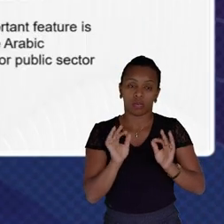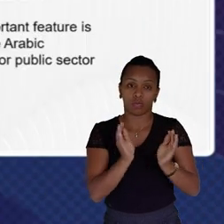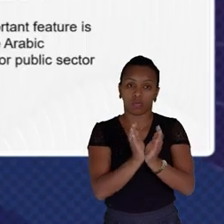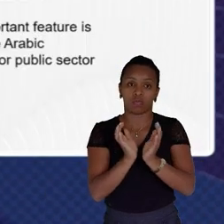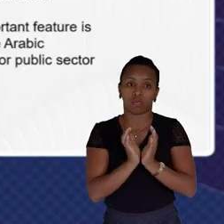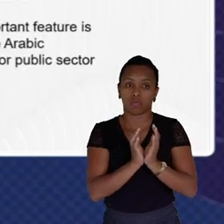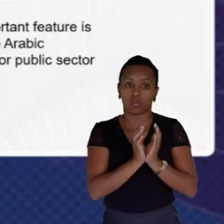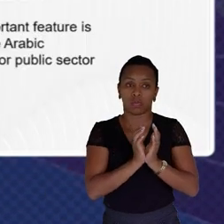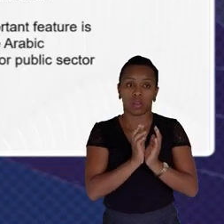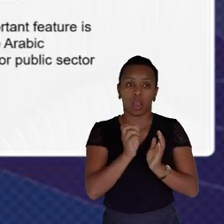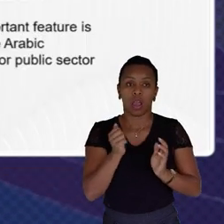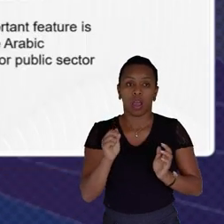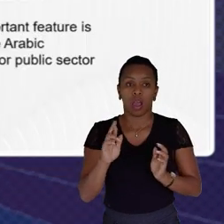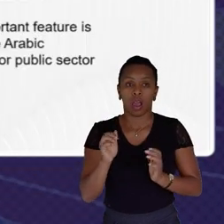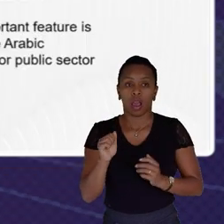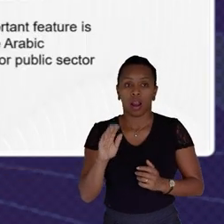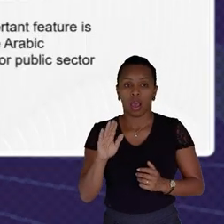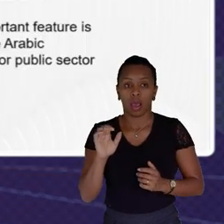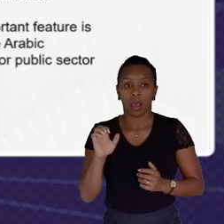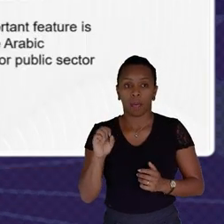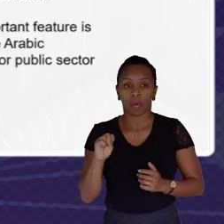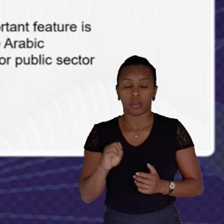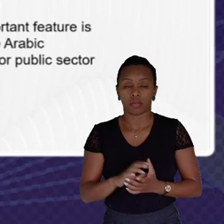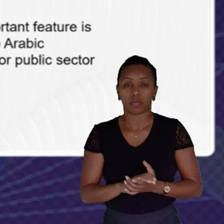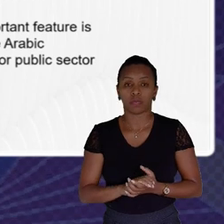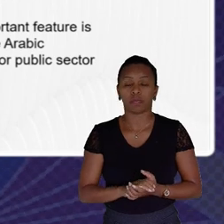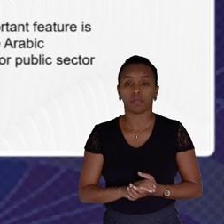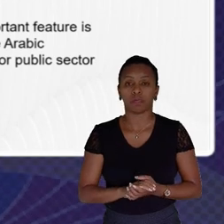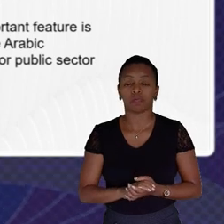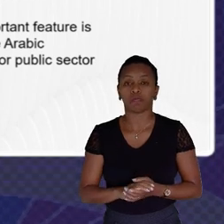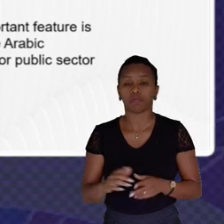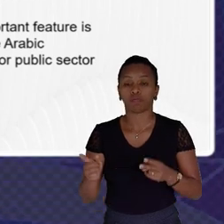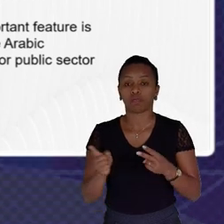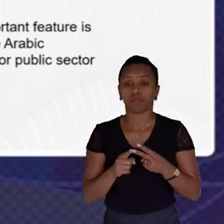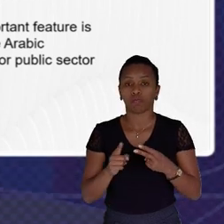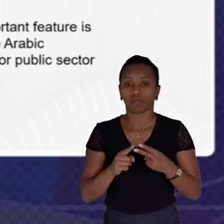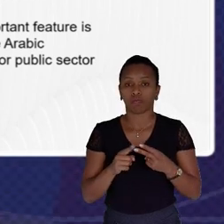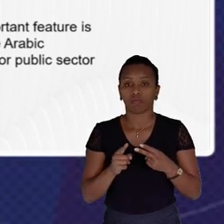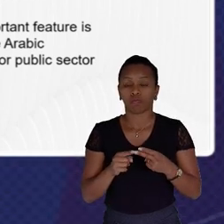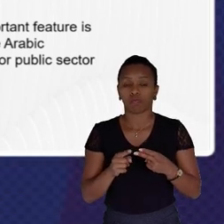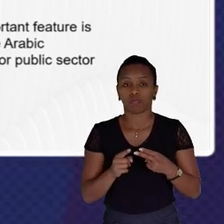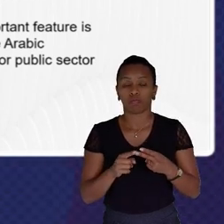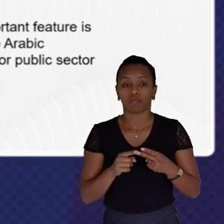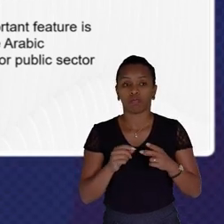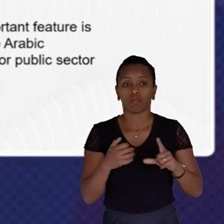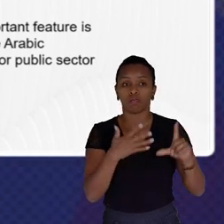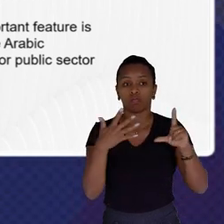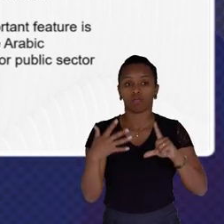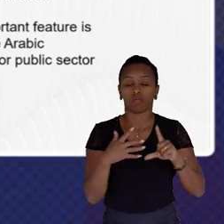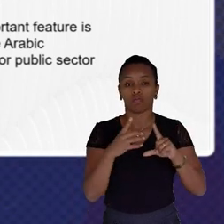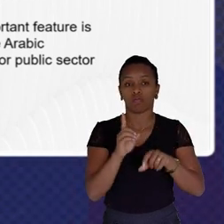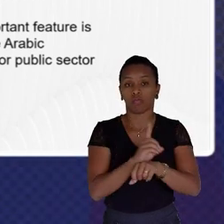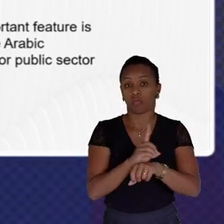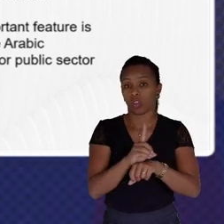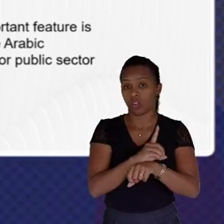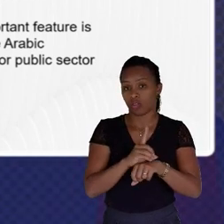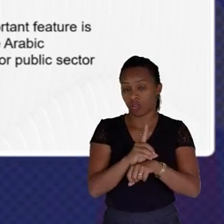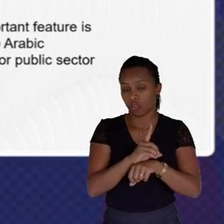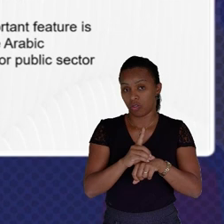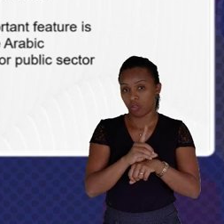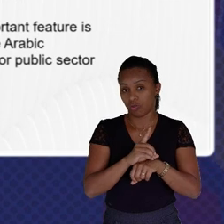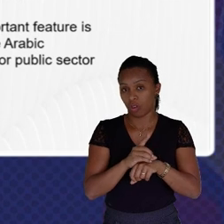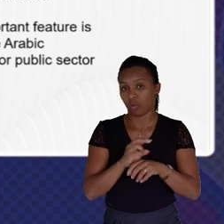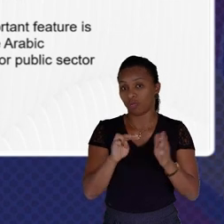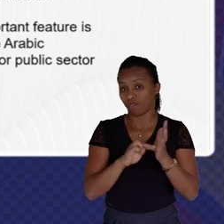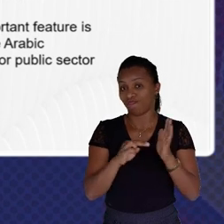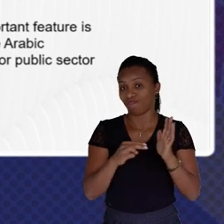The second one is We established a digital learning platform Which is called Ibtikr It means innovate in Arabic And